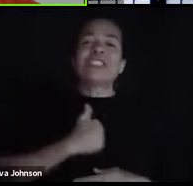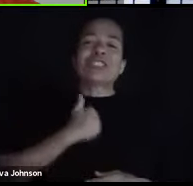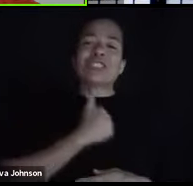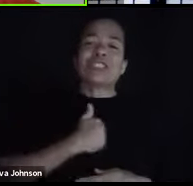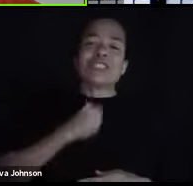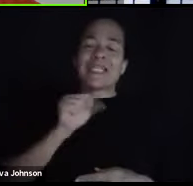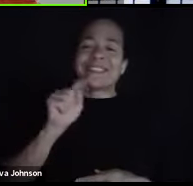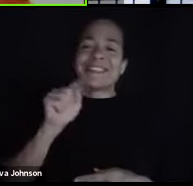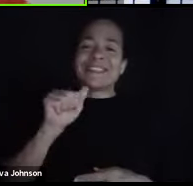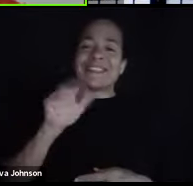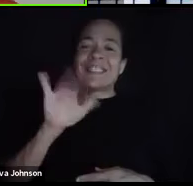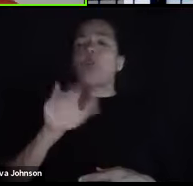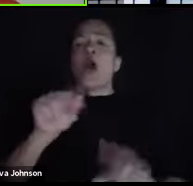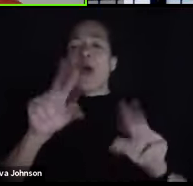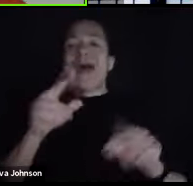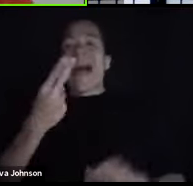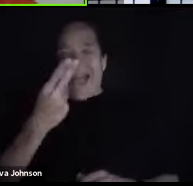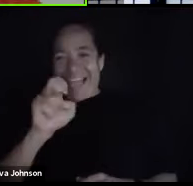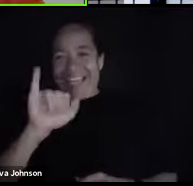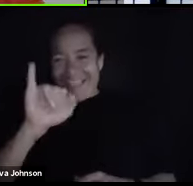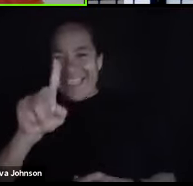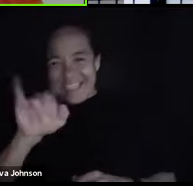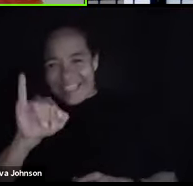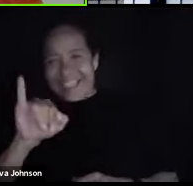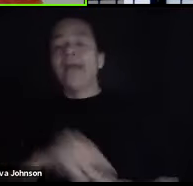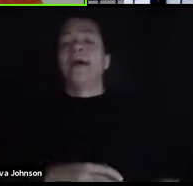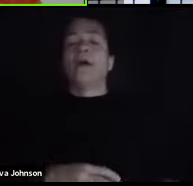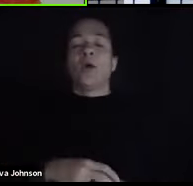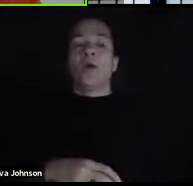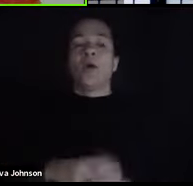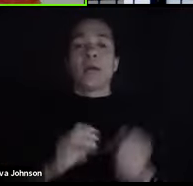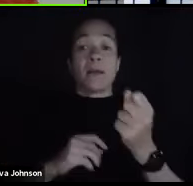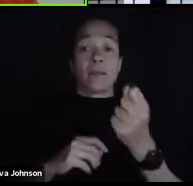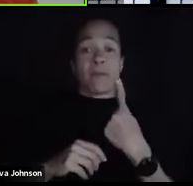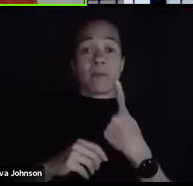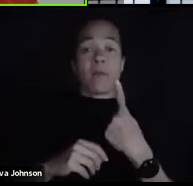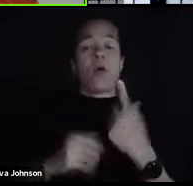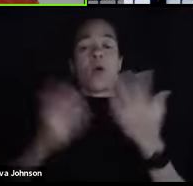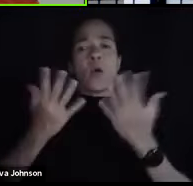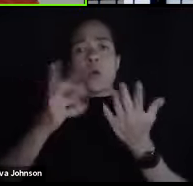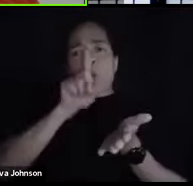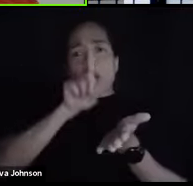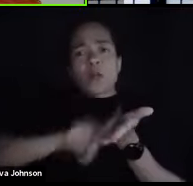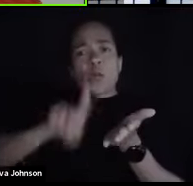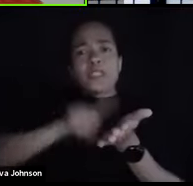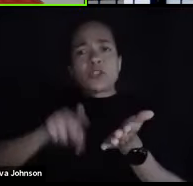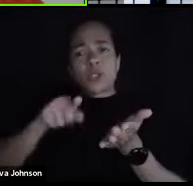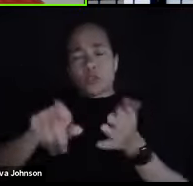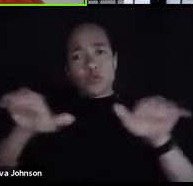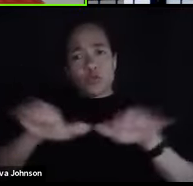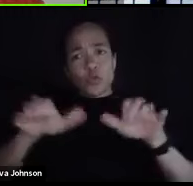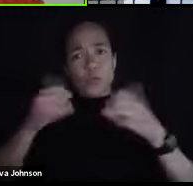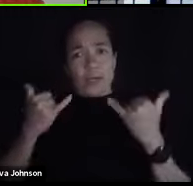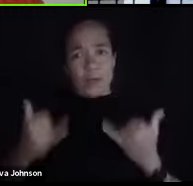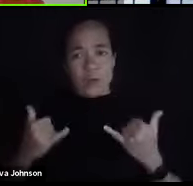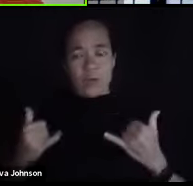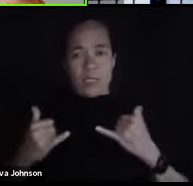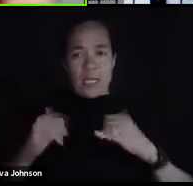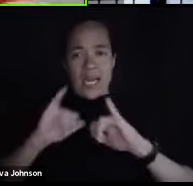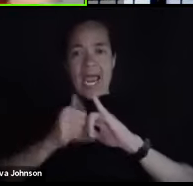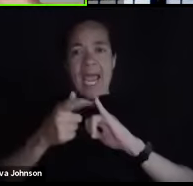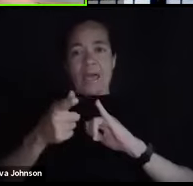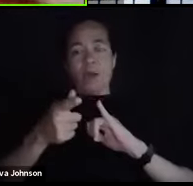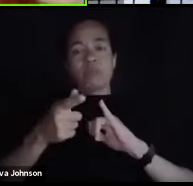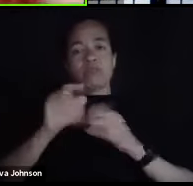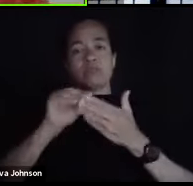it's from, it was from Heidi. Yes, Heidi wants to know, what research are you currently doing, and how do you get students, or how